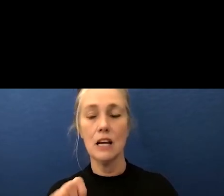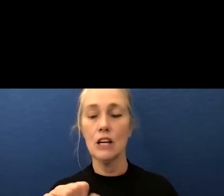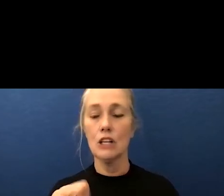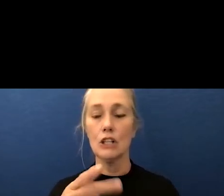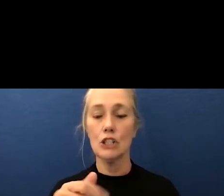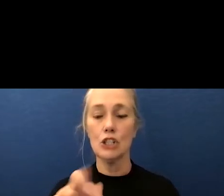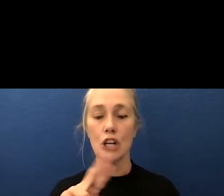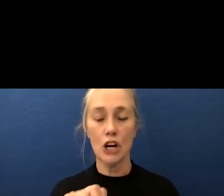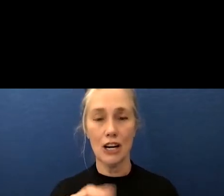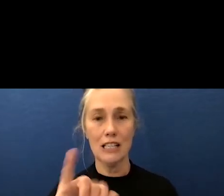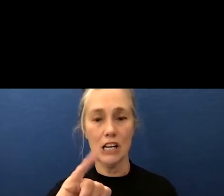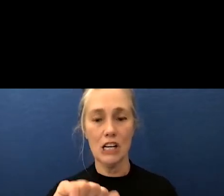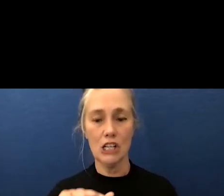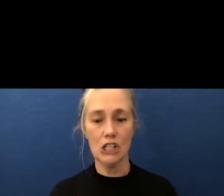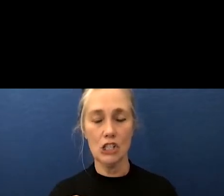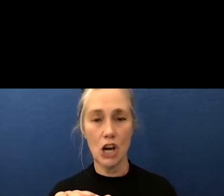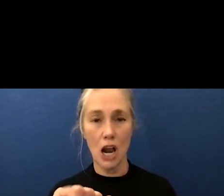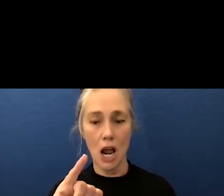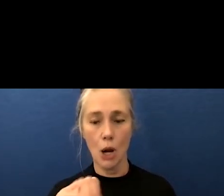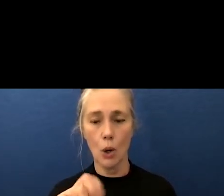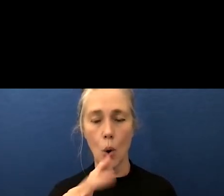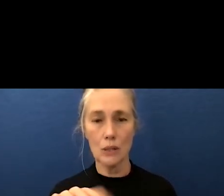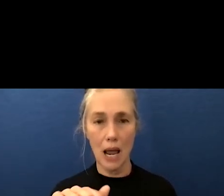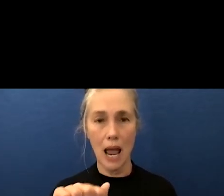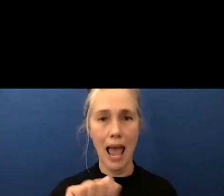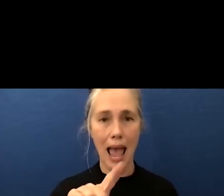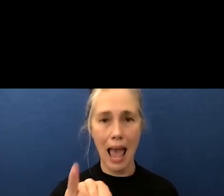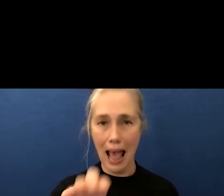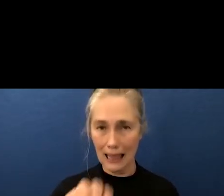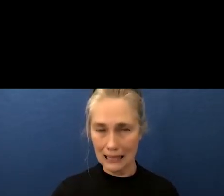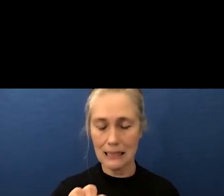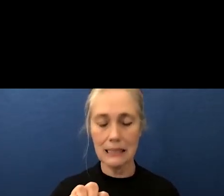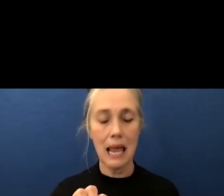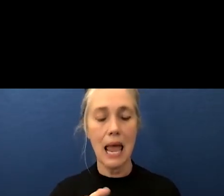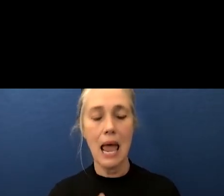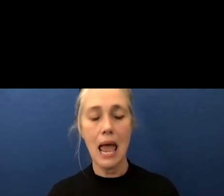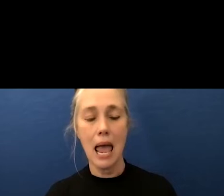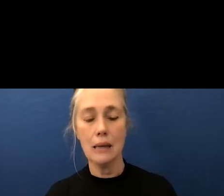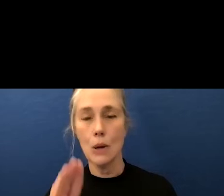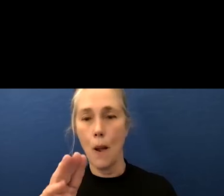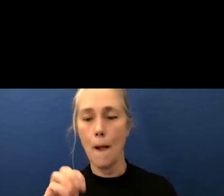alice post and money duet i will start with sharon